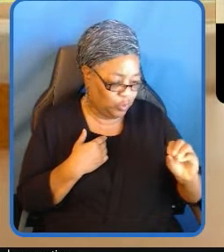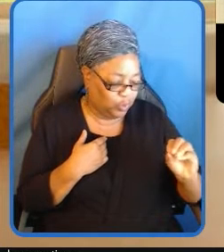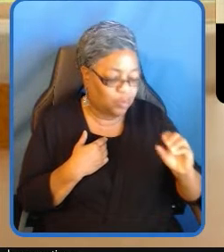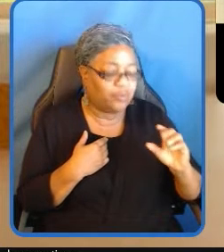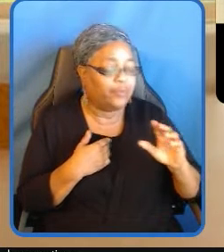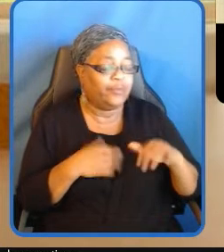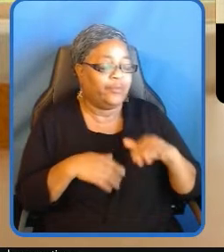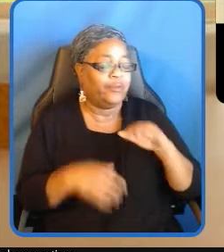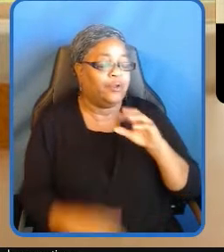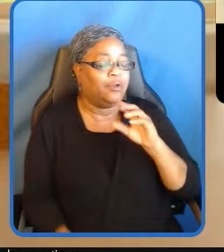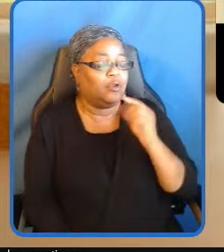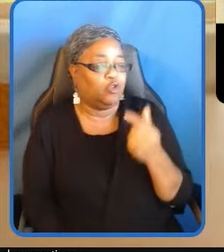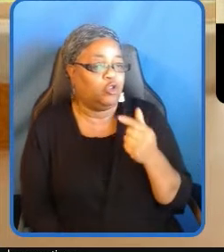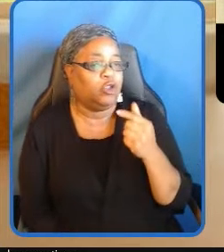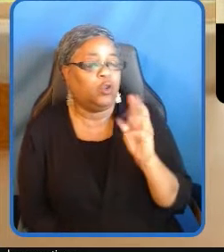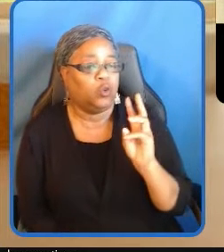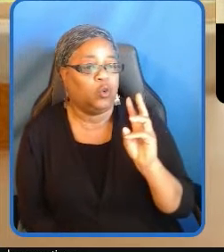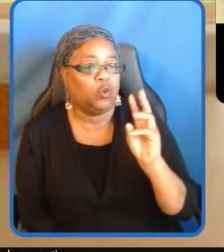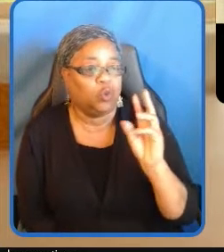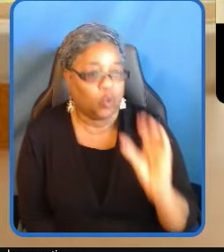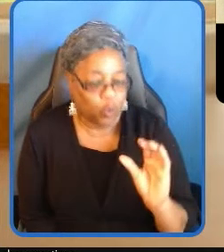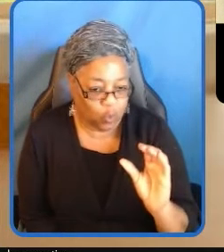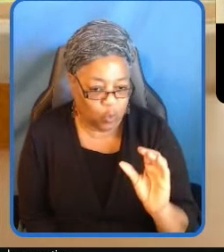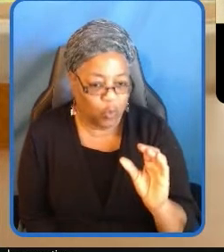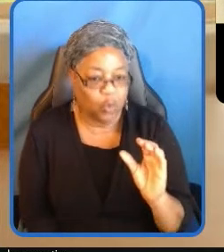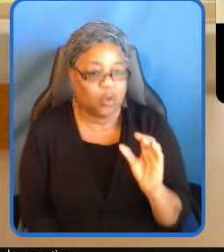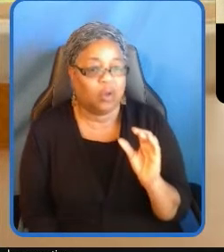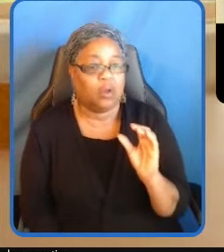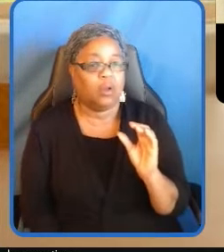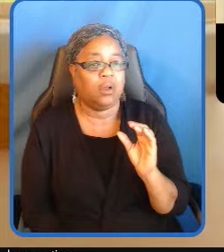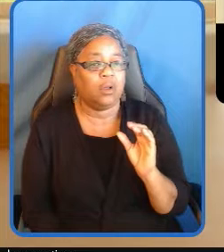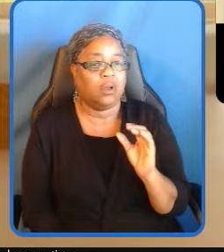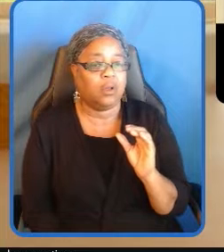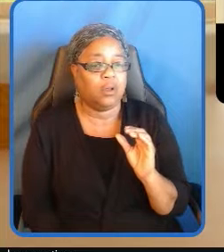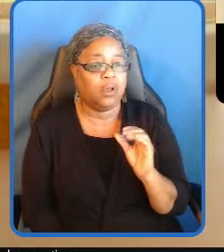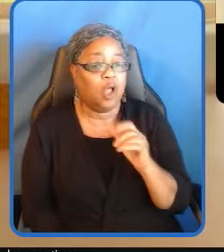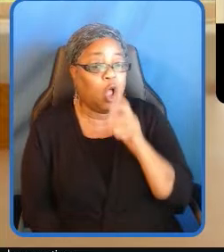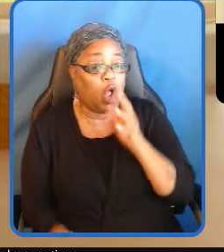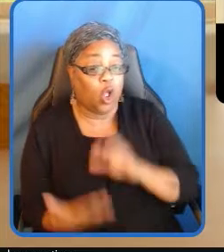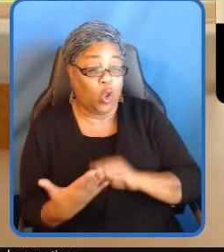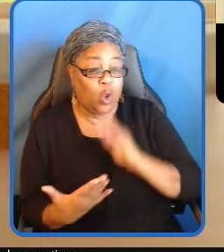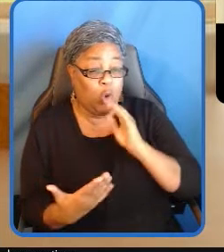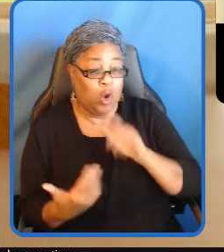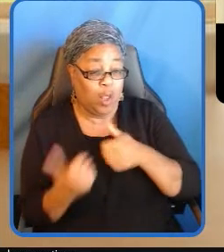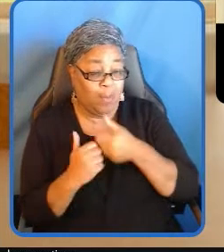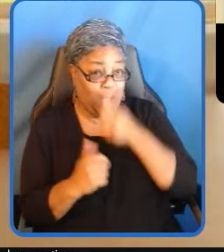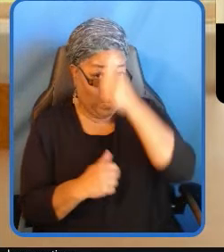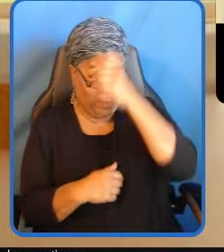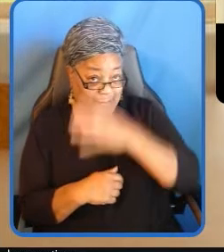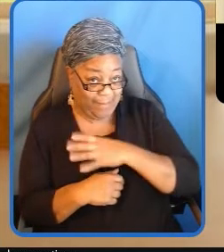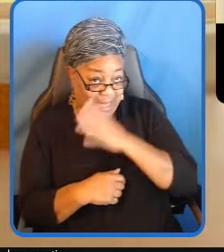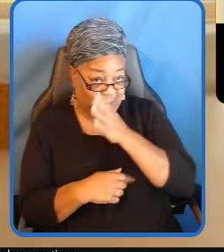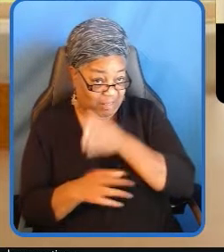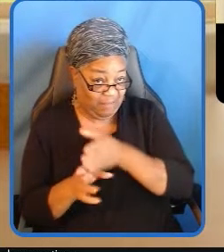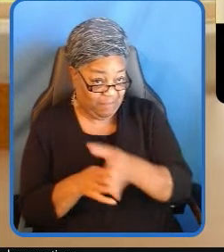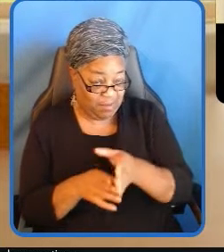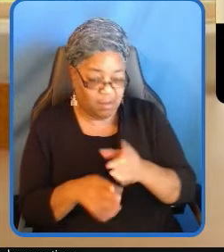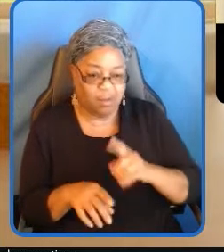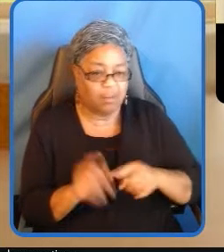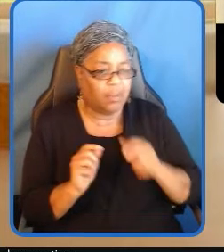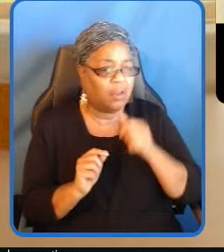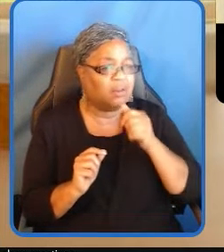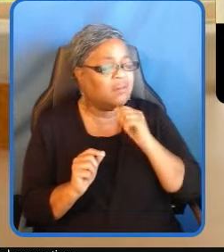and Albert Einstein and Neil Armstrong but not about the women pioneers in the field like Catherine Johnson